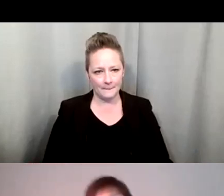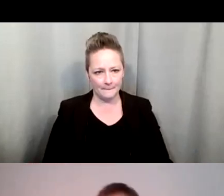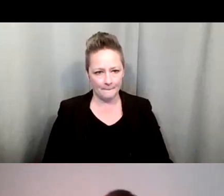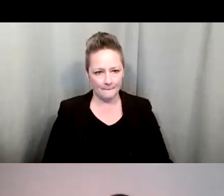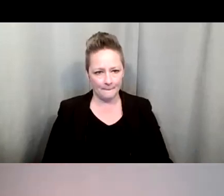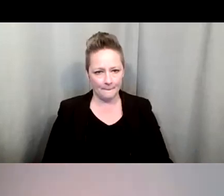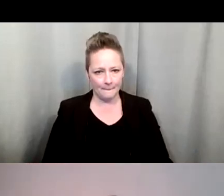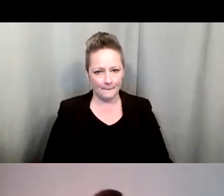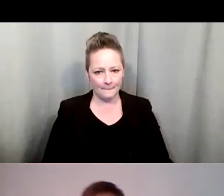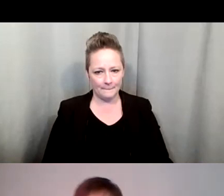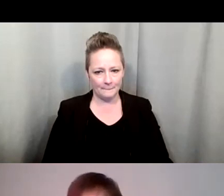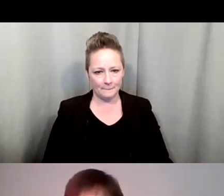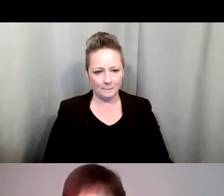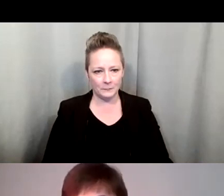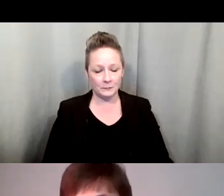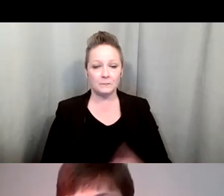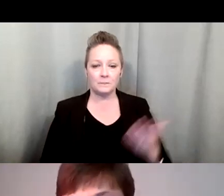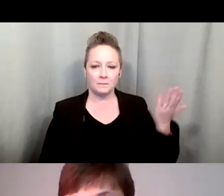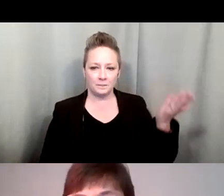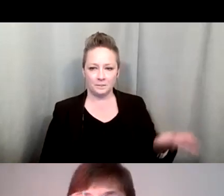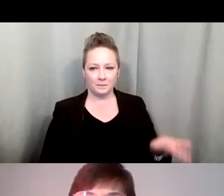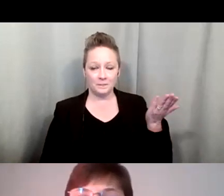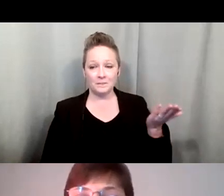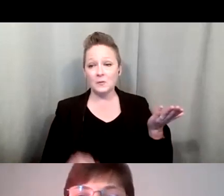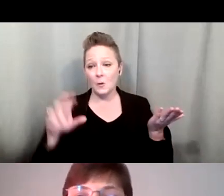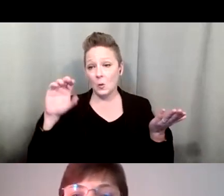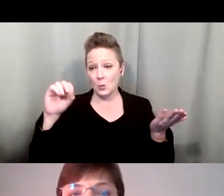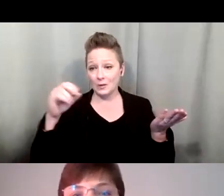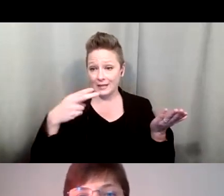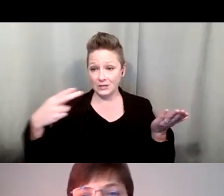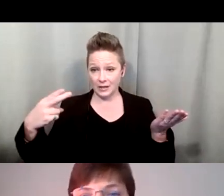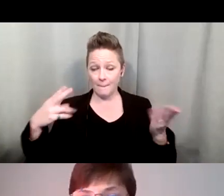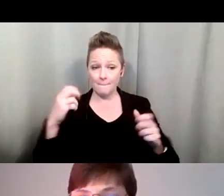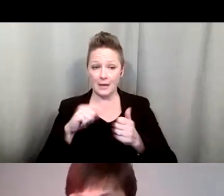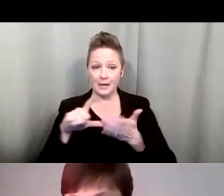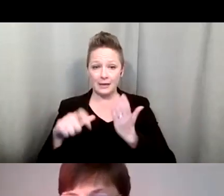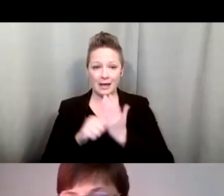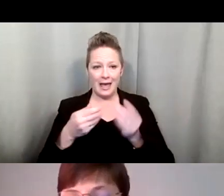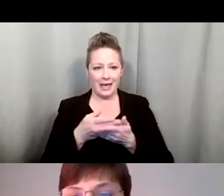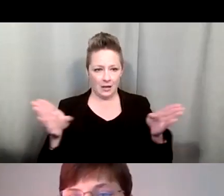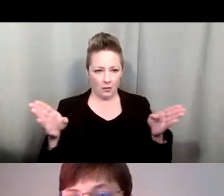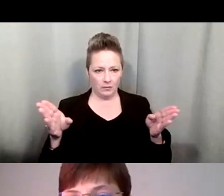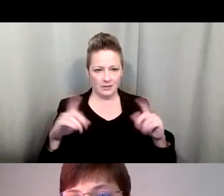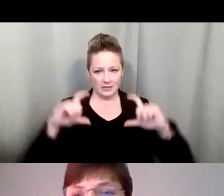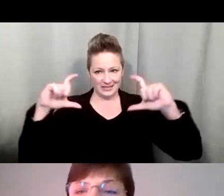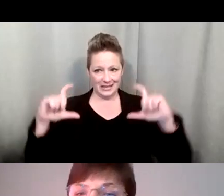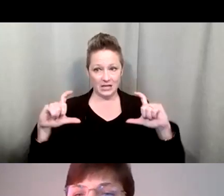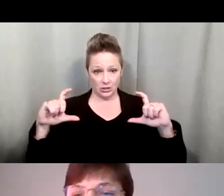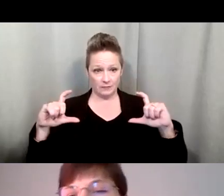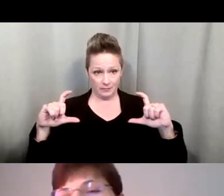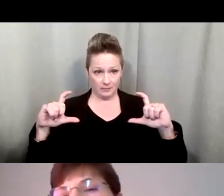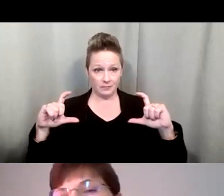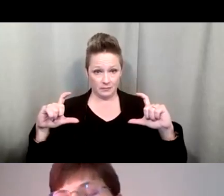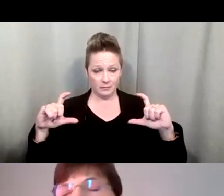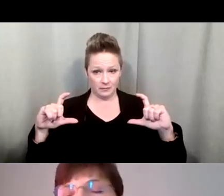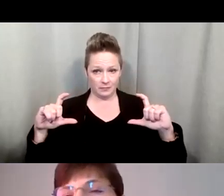Okay, thank you. We have created a handout. And this is a section on the handout on the second page. you can be,